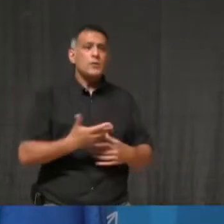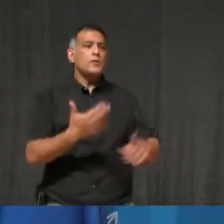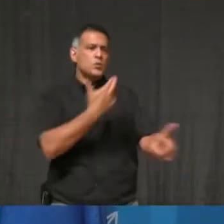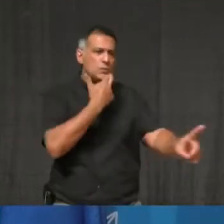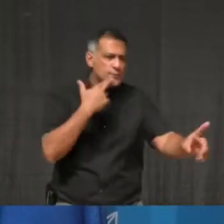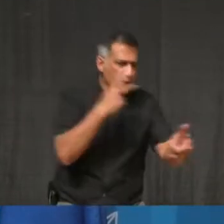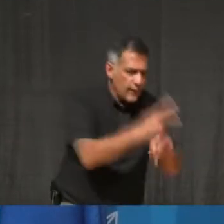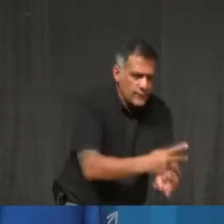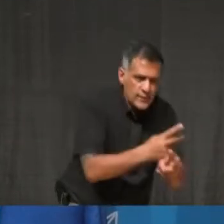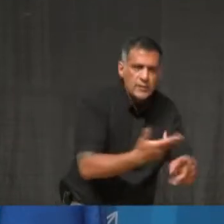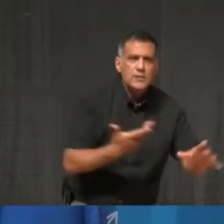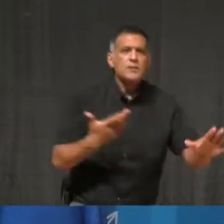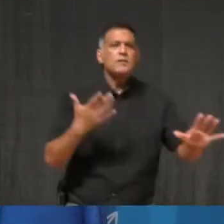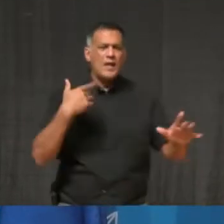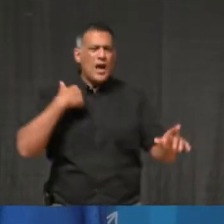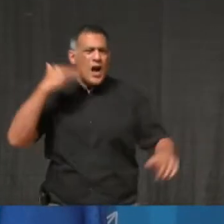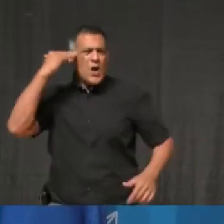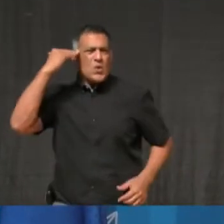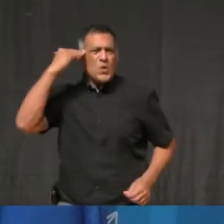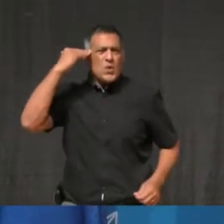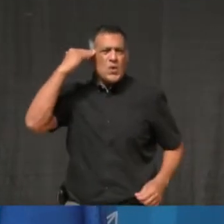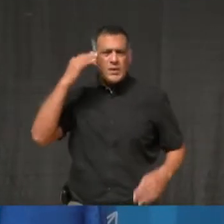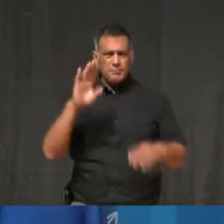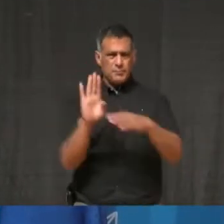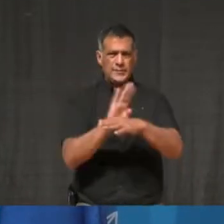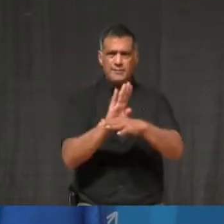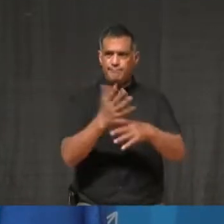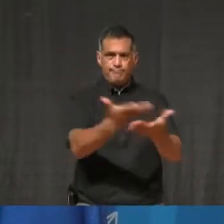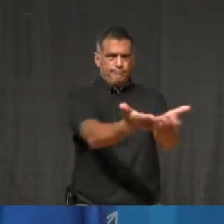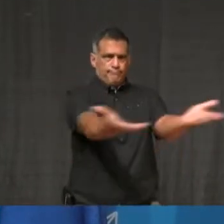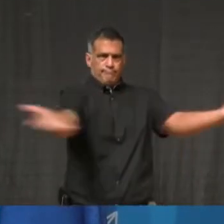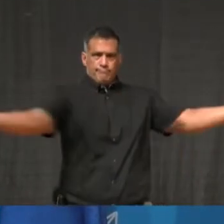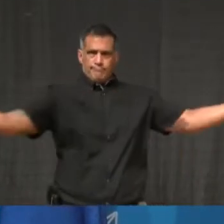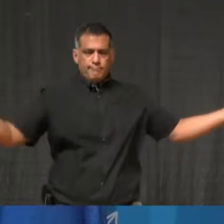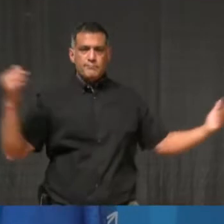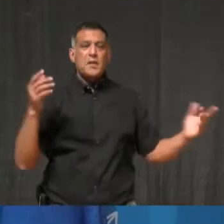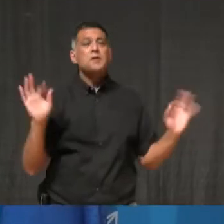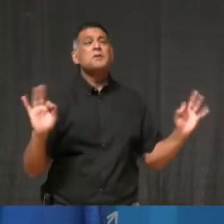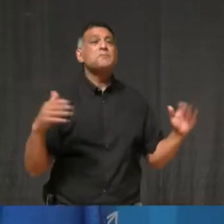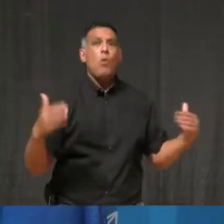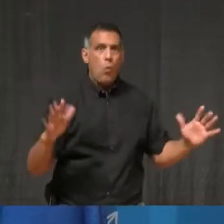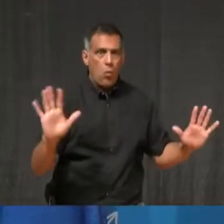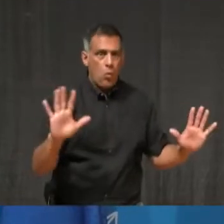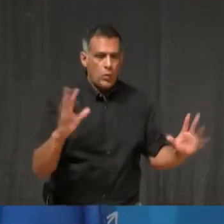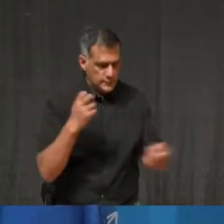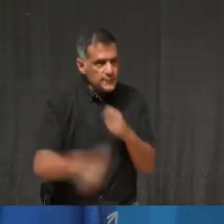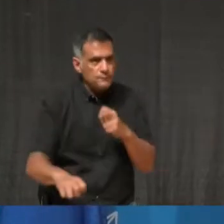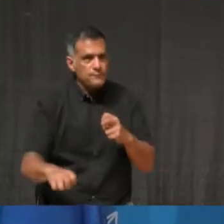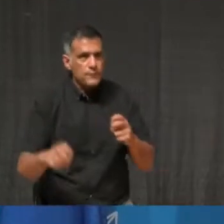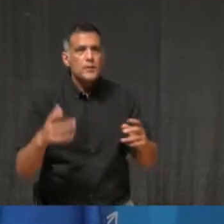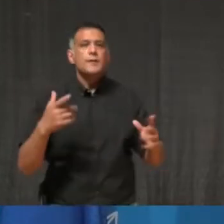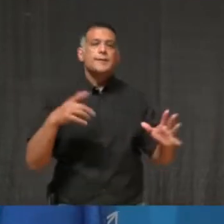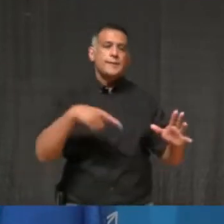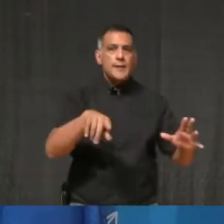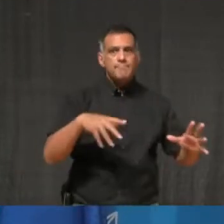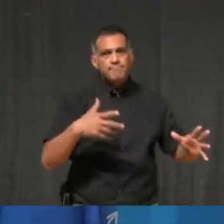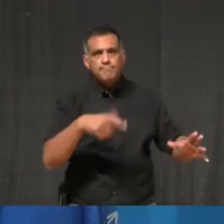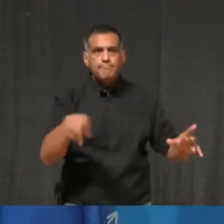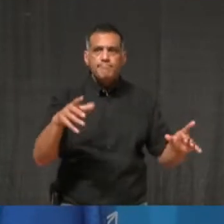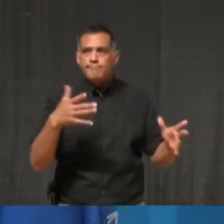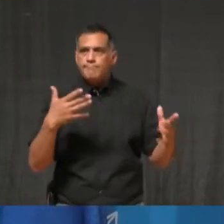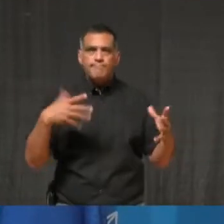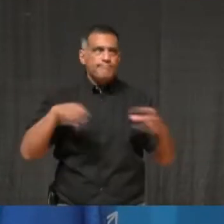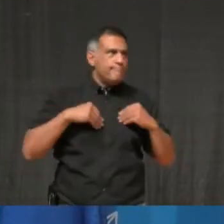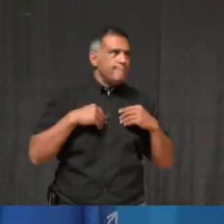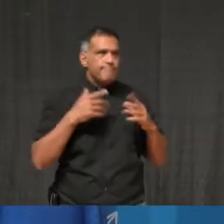and I deeply appreciate the sacrifices that were made to bring this under control. But we also know